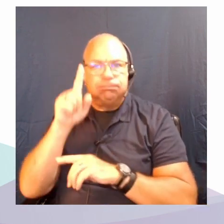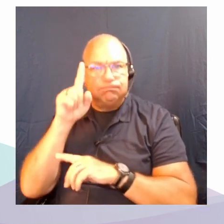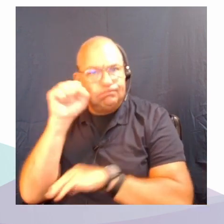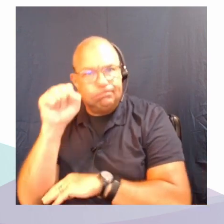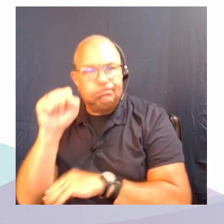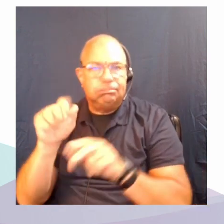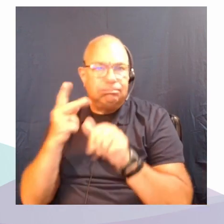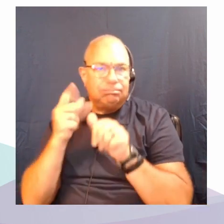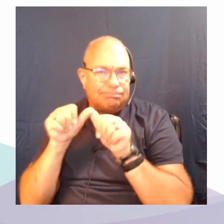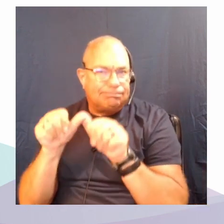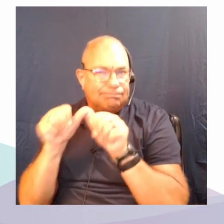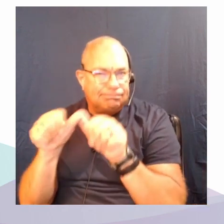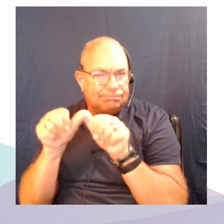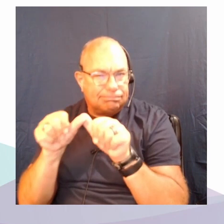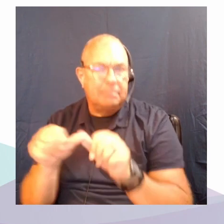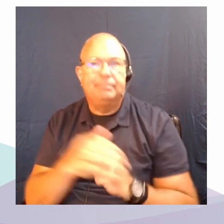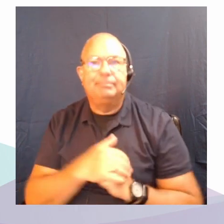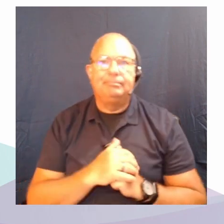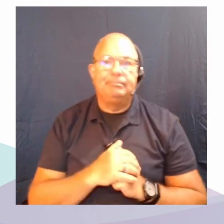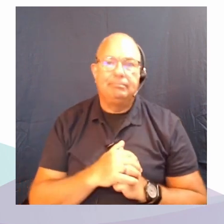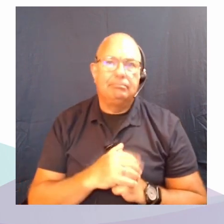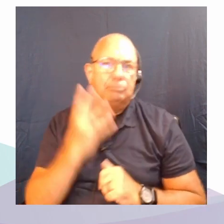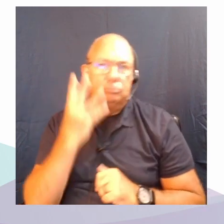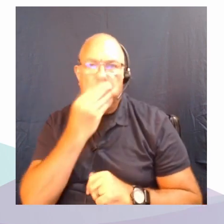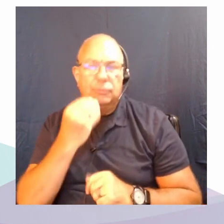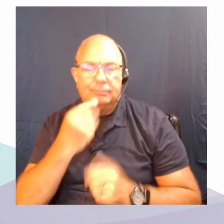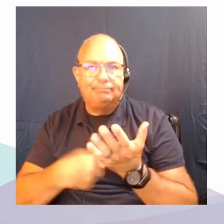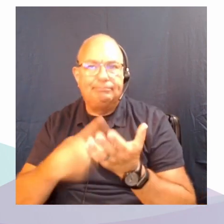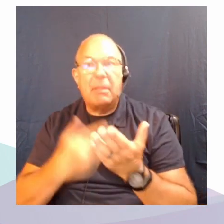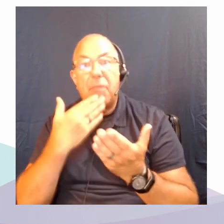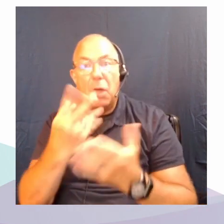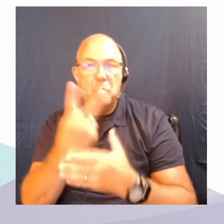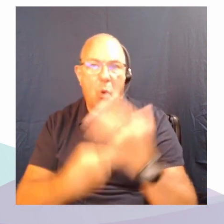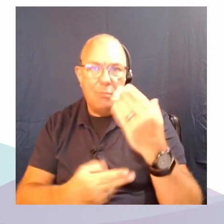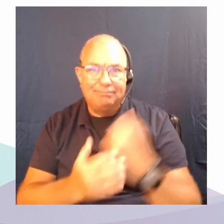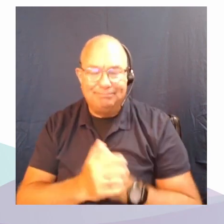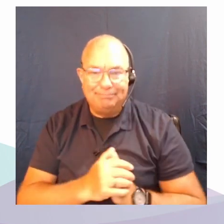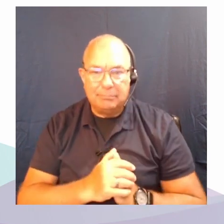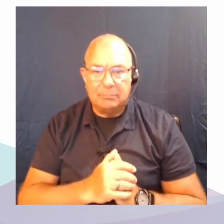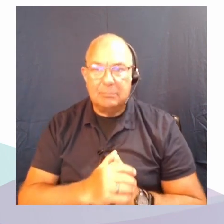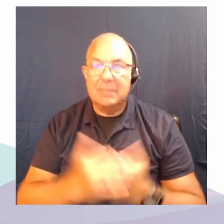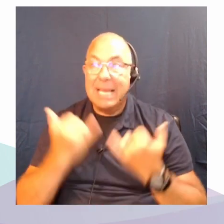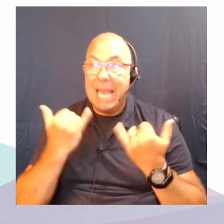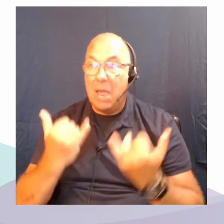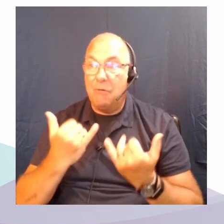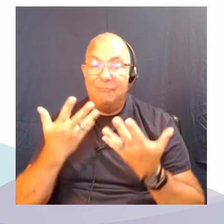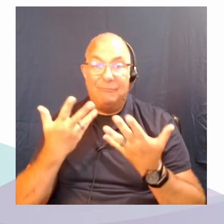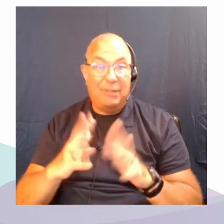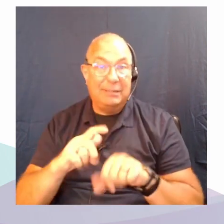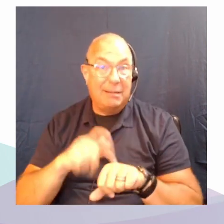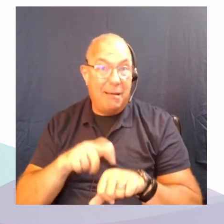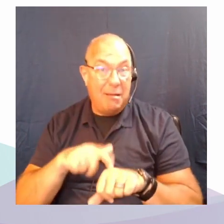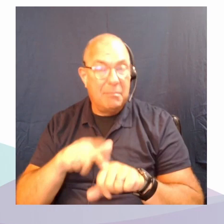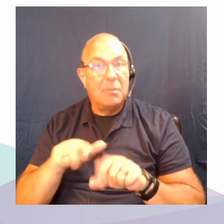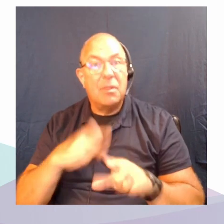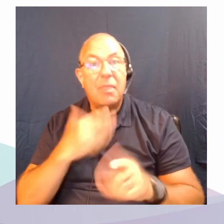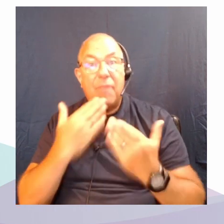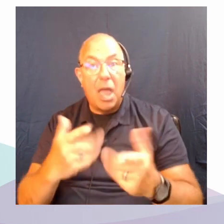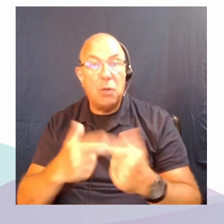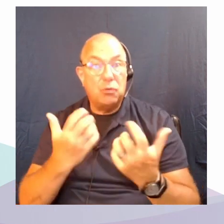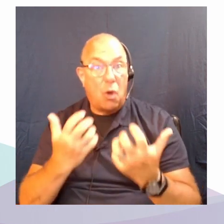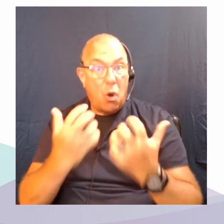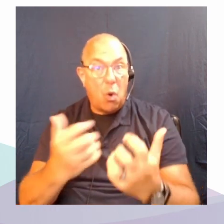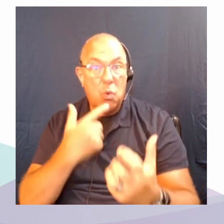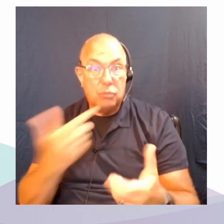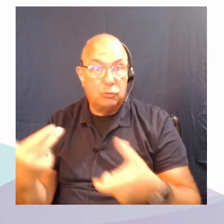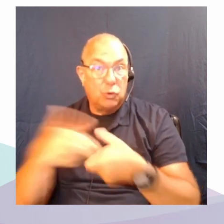right beautifully put thank you both um we're out of time for questions but thank you to the audience for being here with us and for